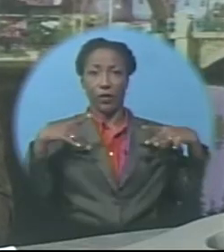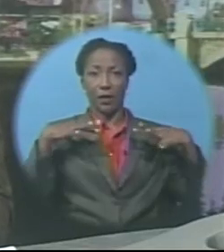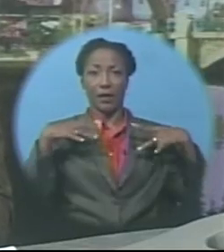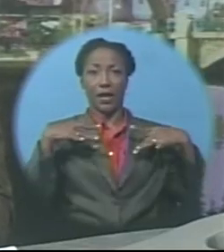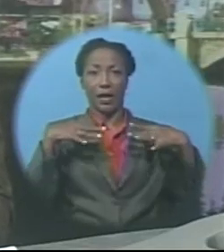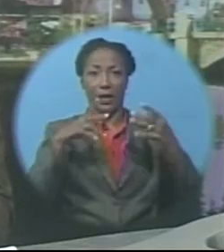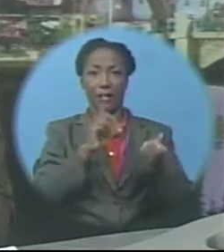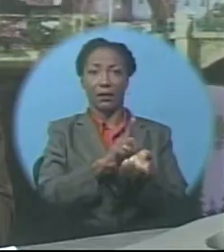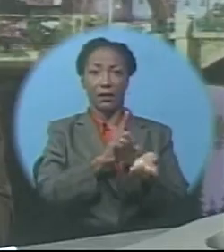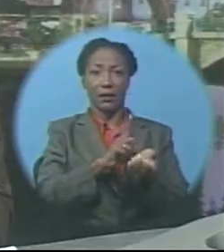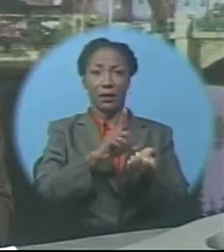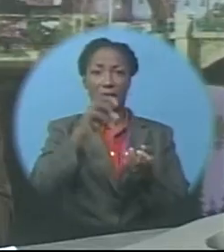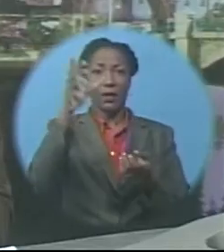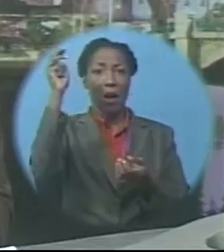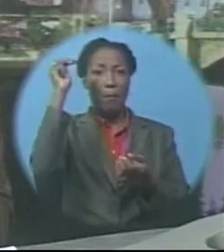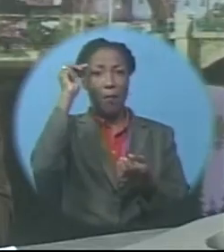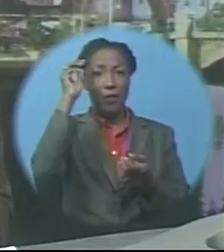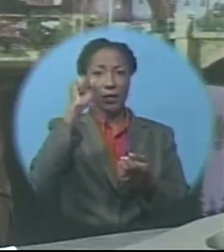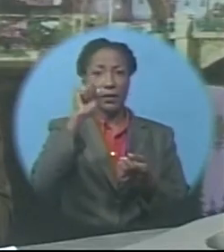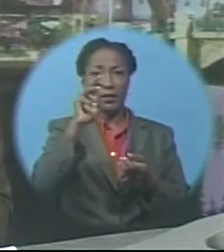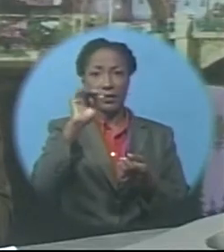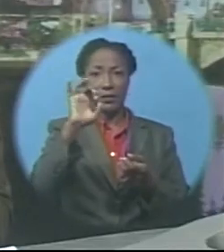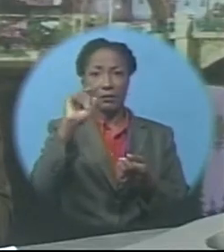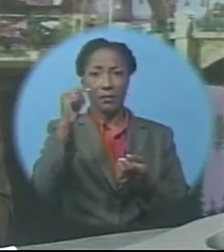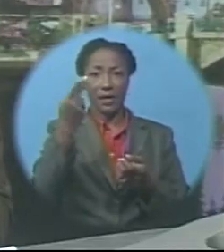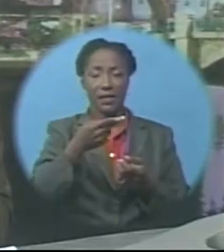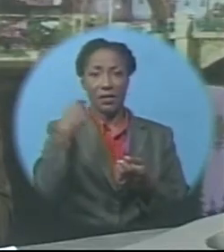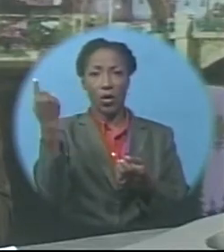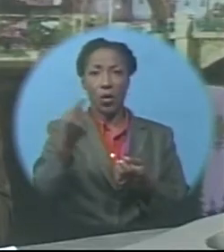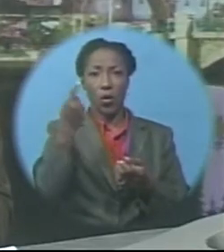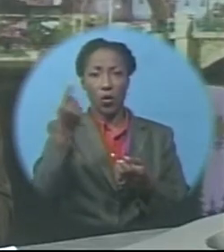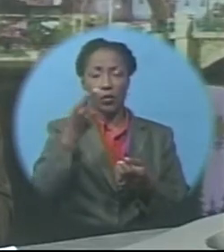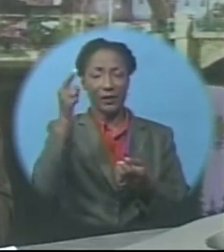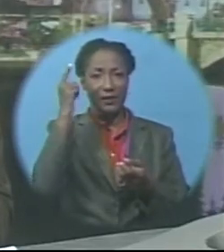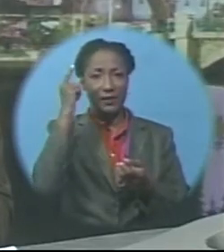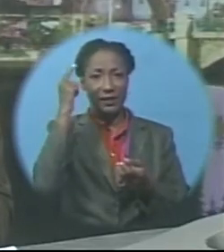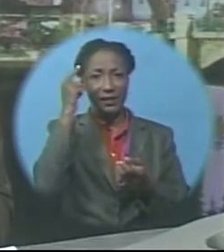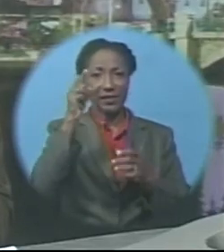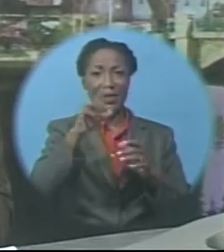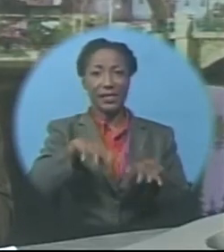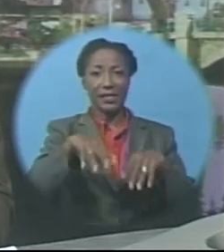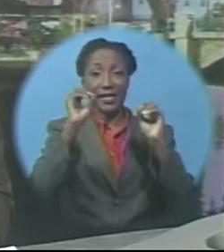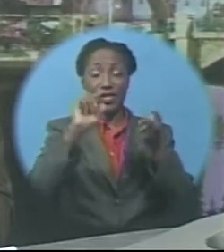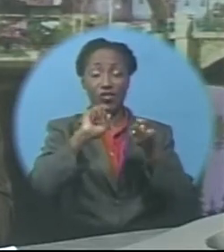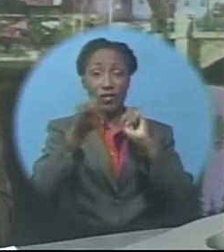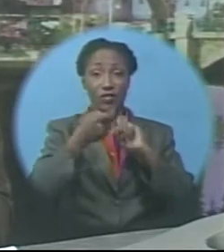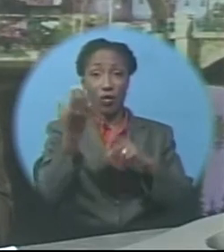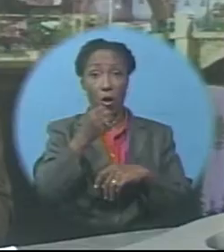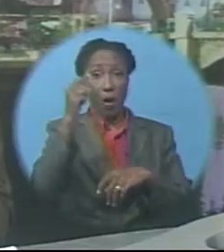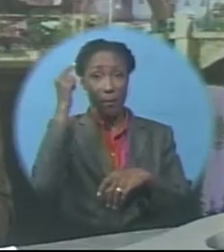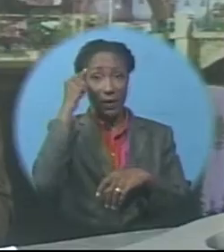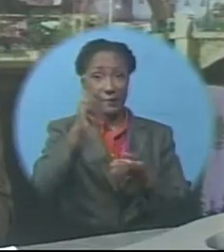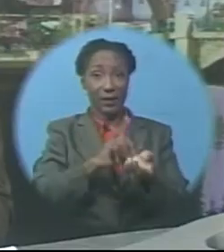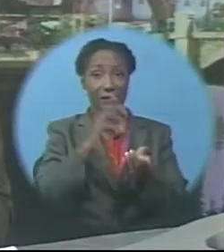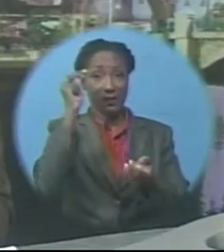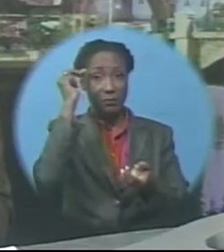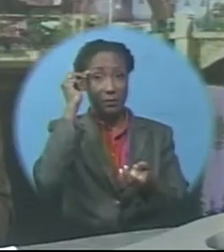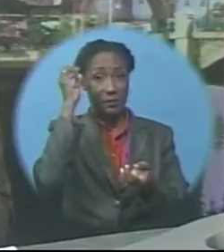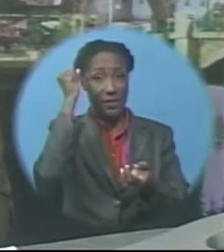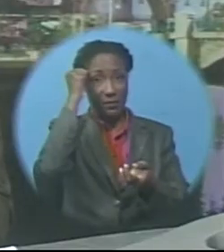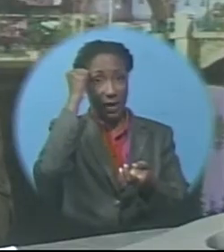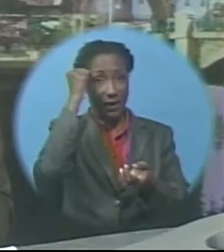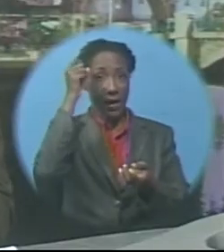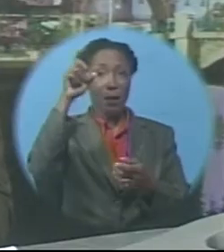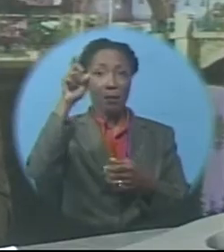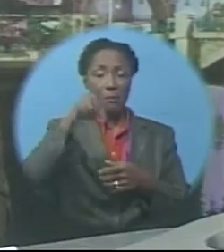Maurice Smith. He says it only takes reprogramming our minds. In order to do this, Dr. Smith says people must first